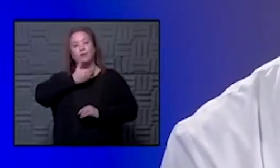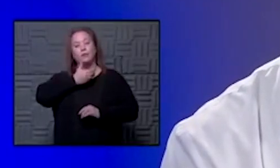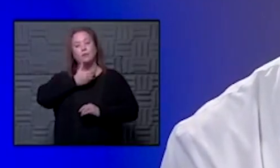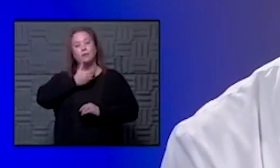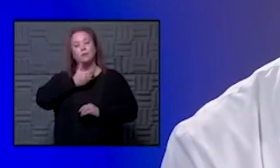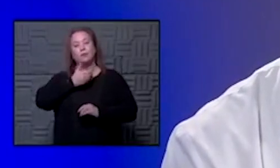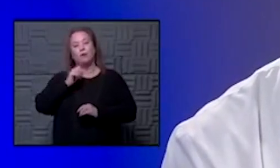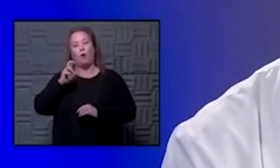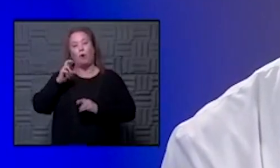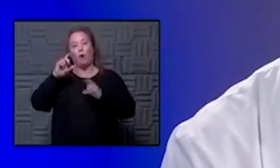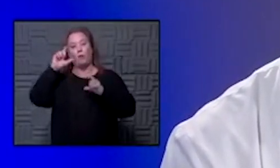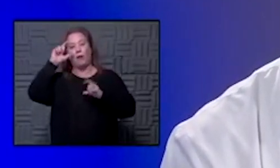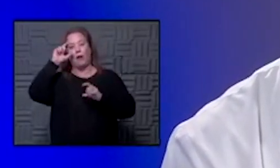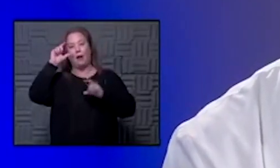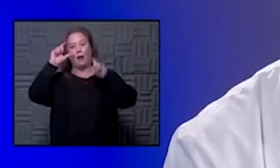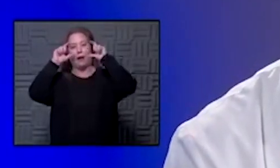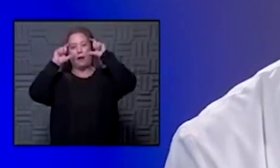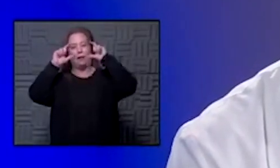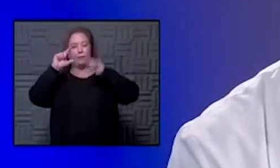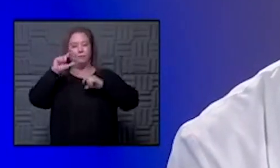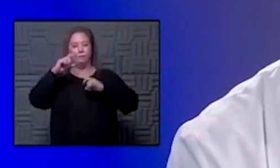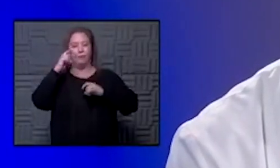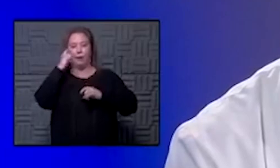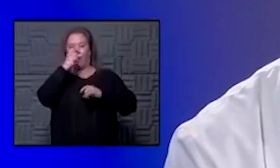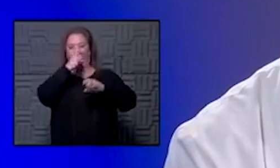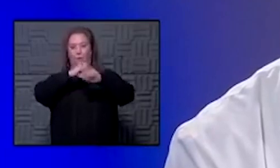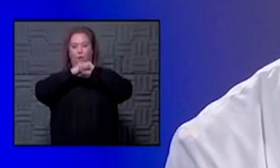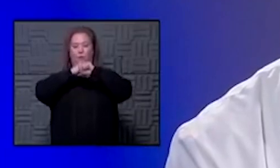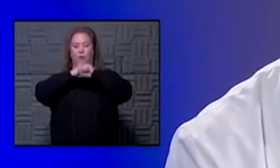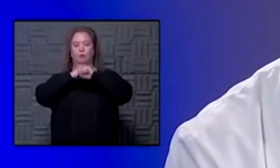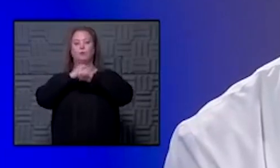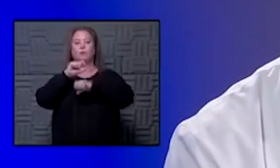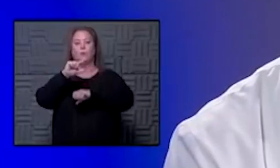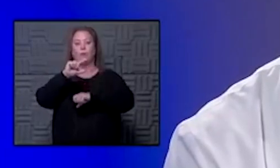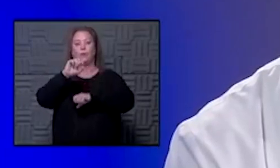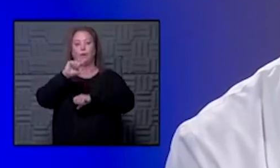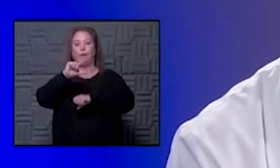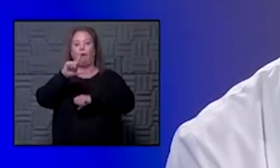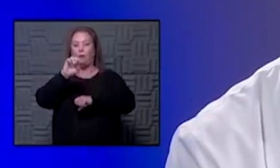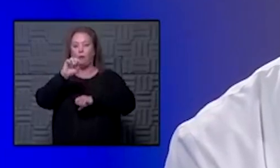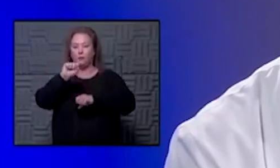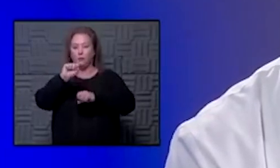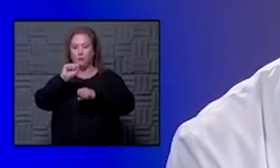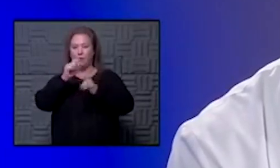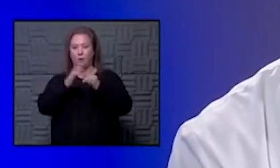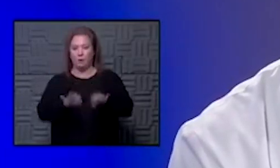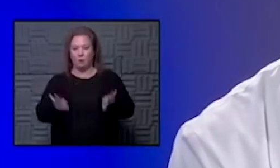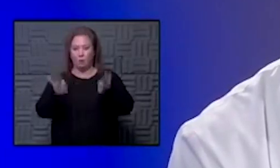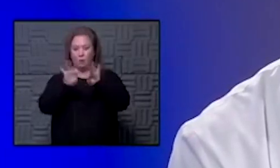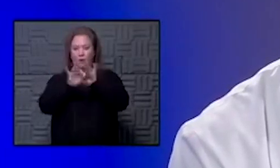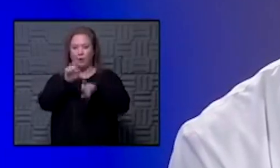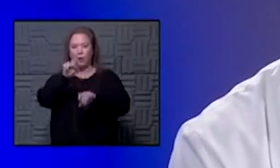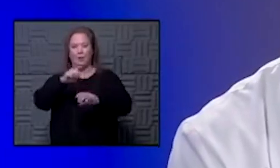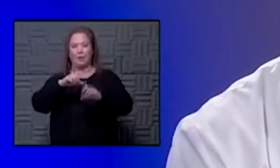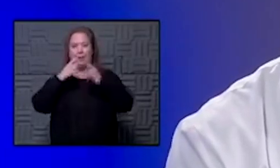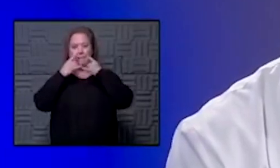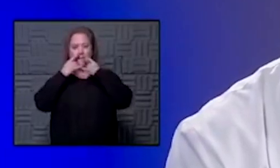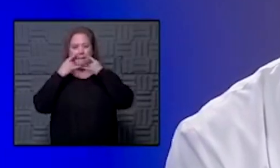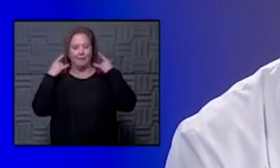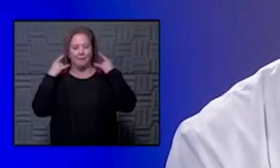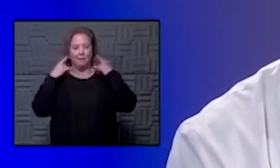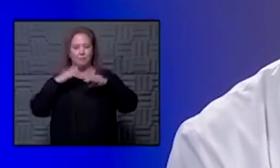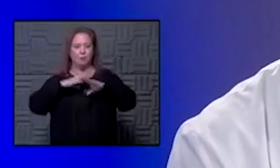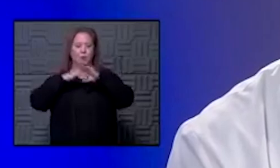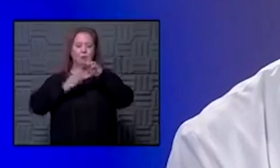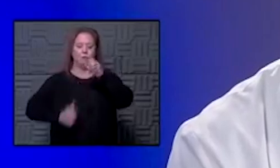eye protection with goggles are very important but you still need that mask you need that barrier protection typically